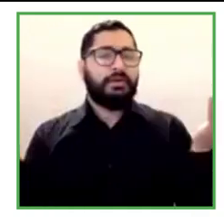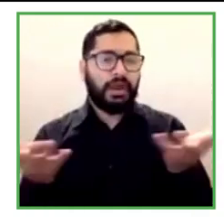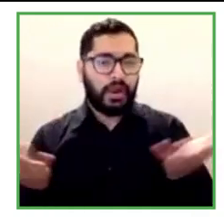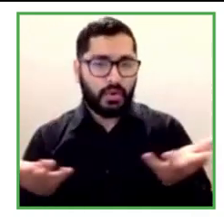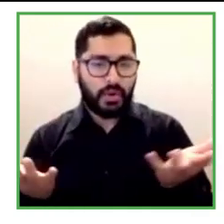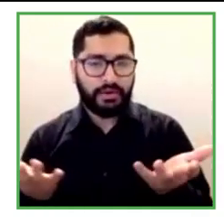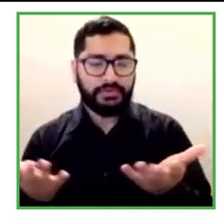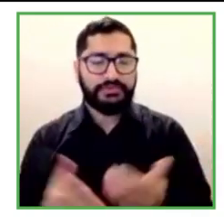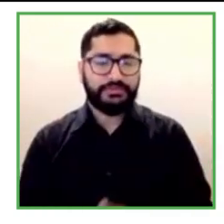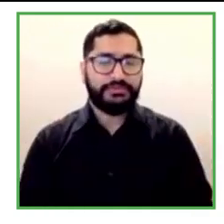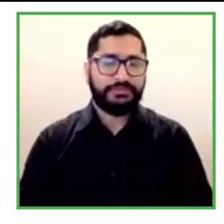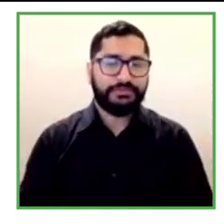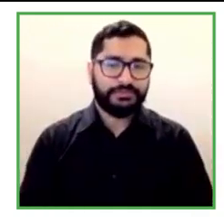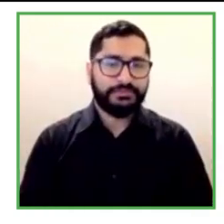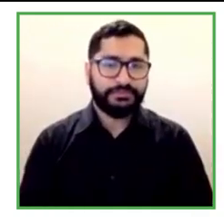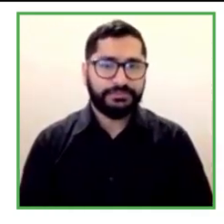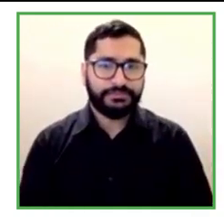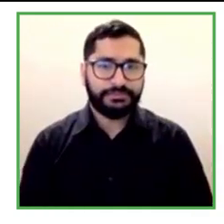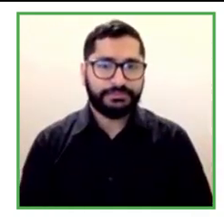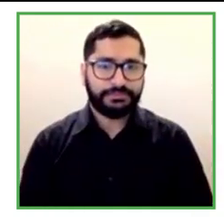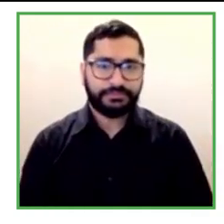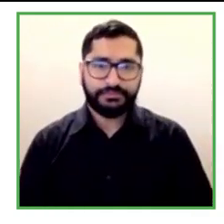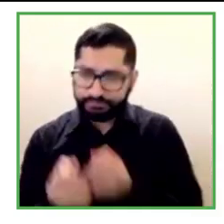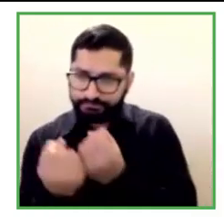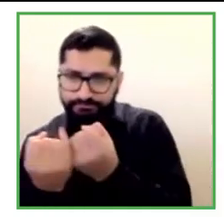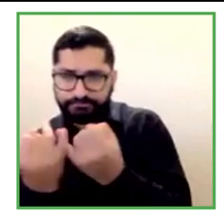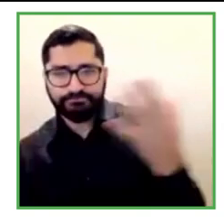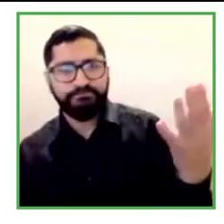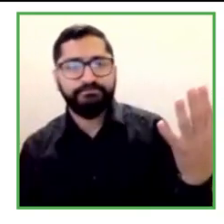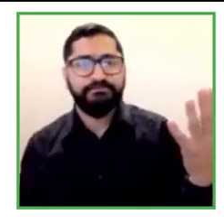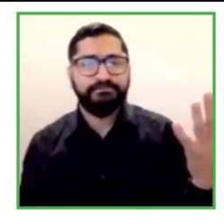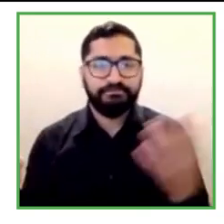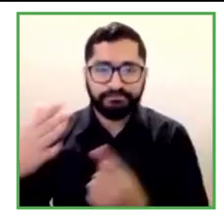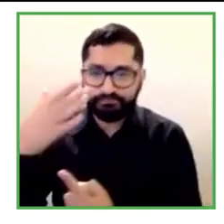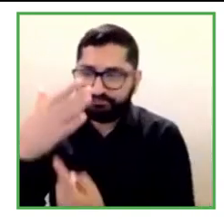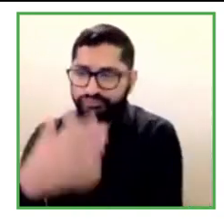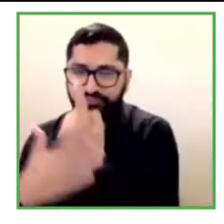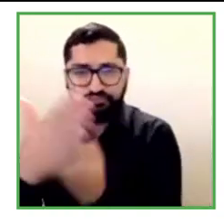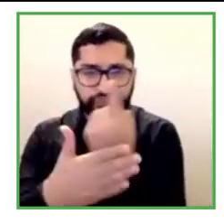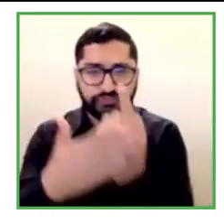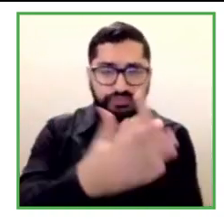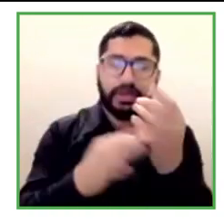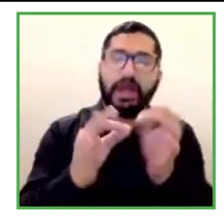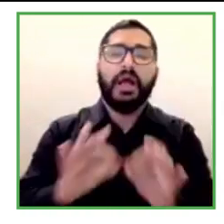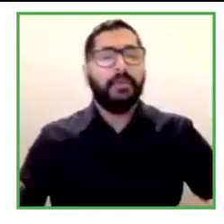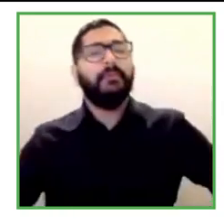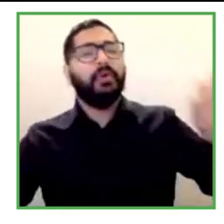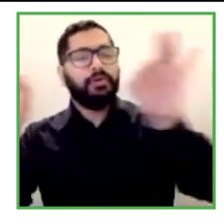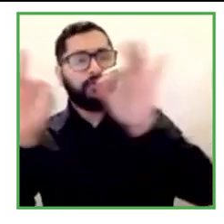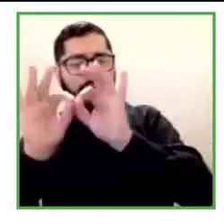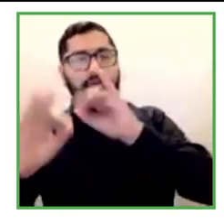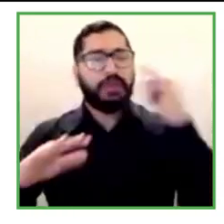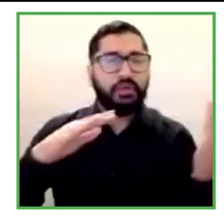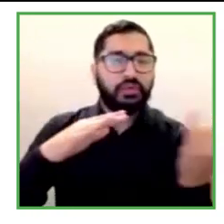And their diverse conception, they are critical for the success of organizations such as ours.